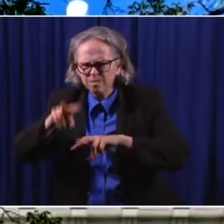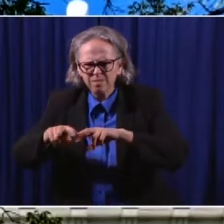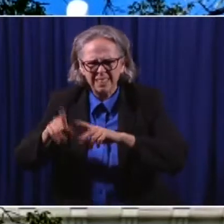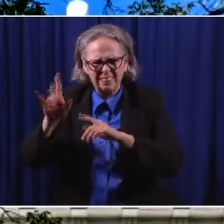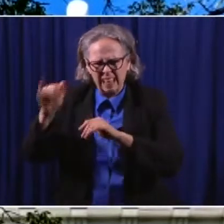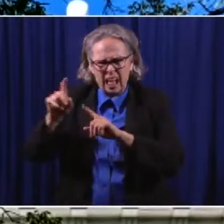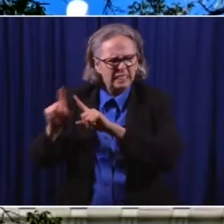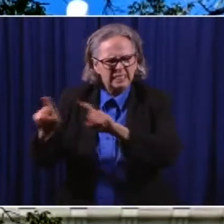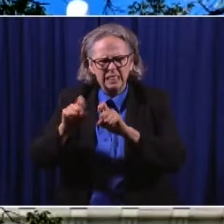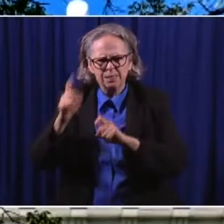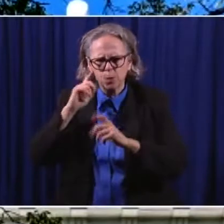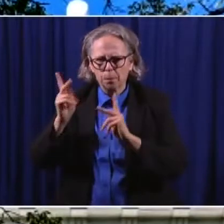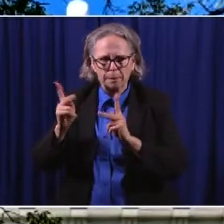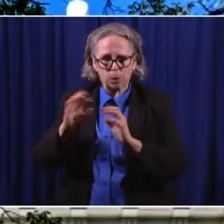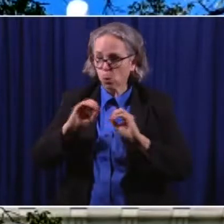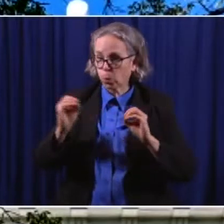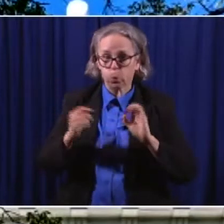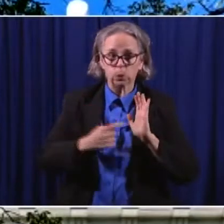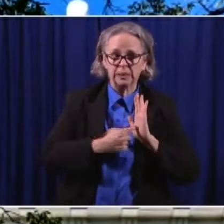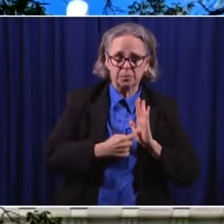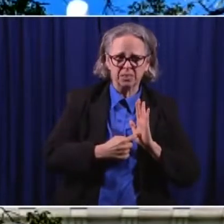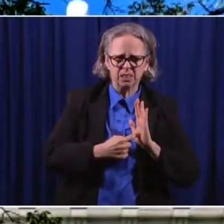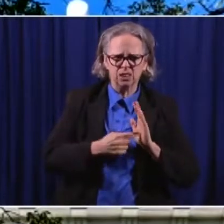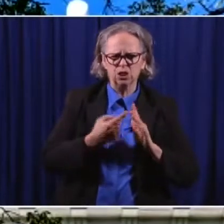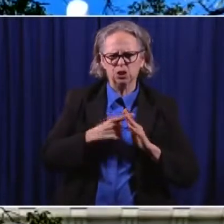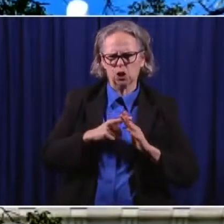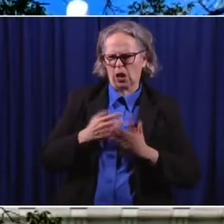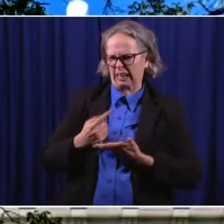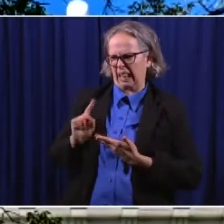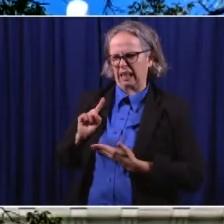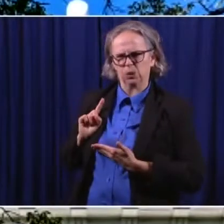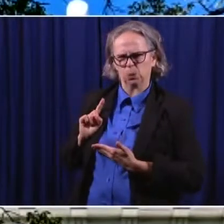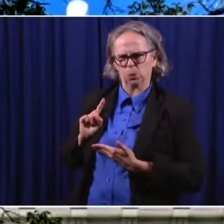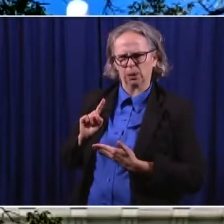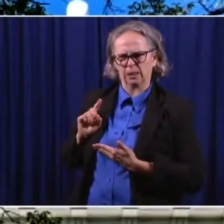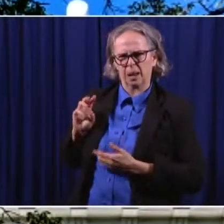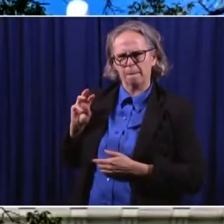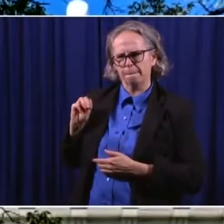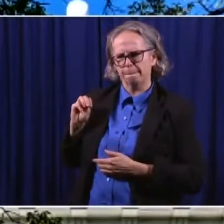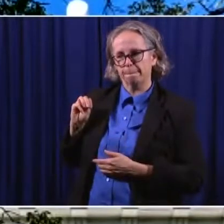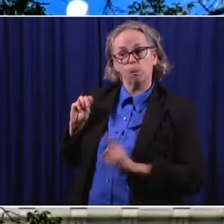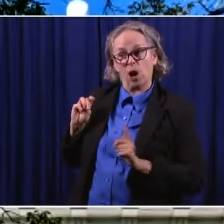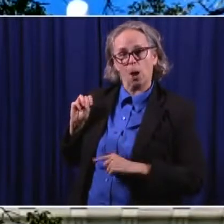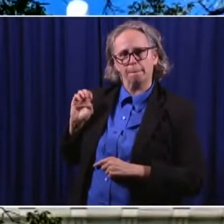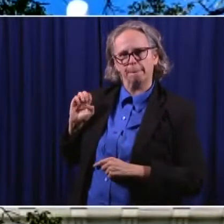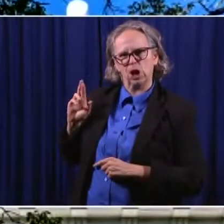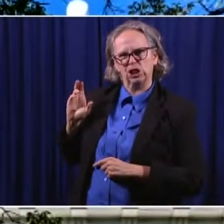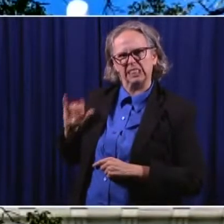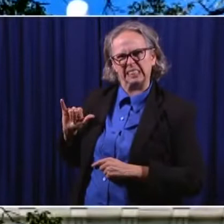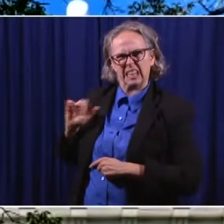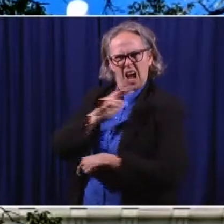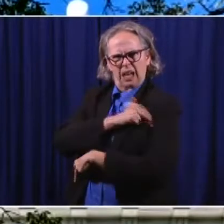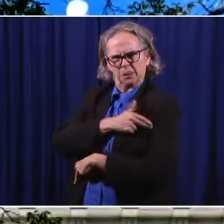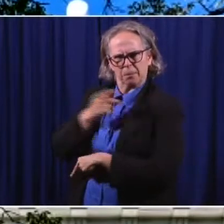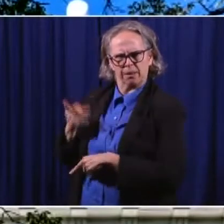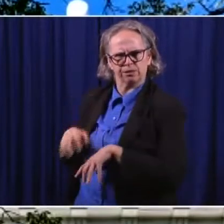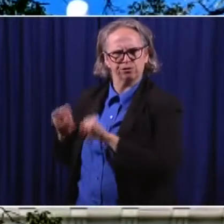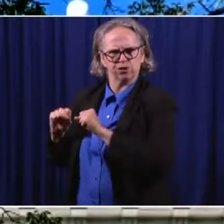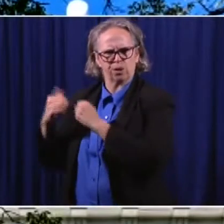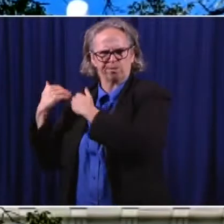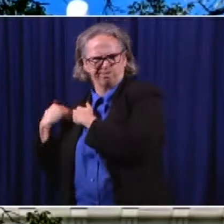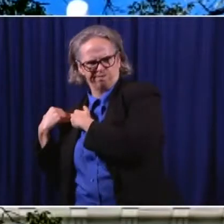Mercy. And to get a handle on how our community was really doing, we wanted to pause the in-person